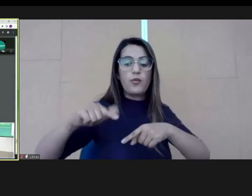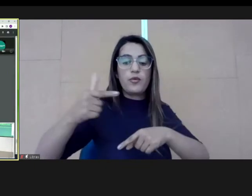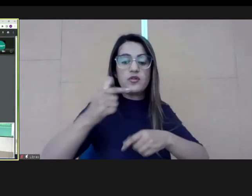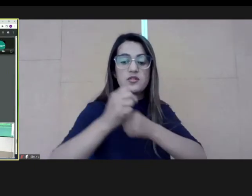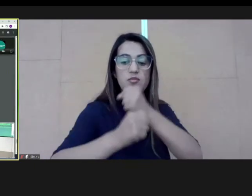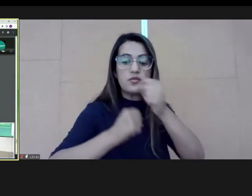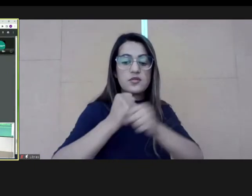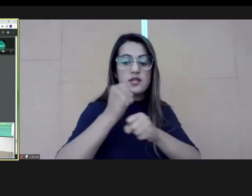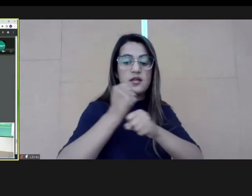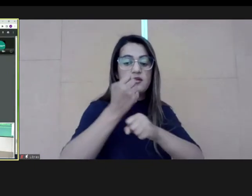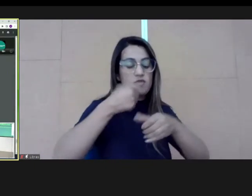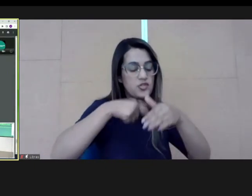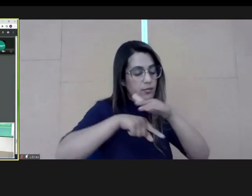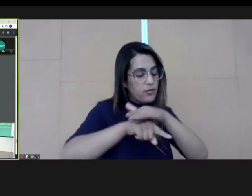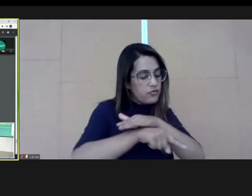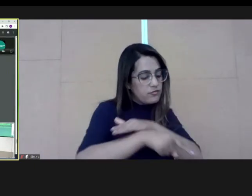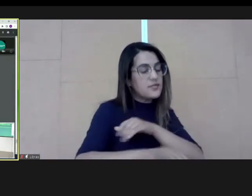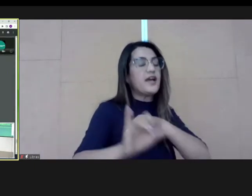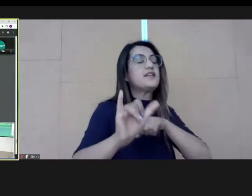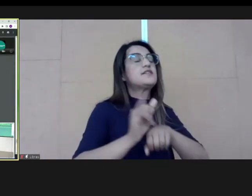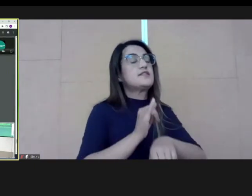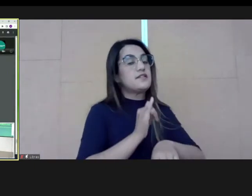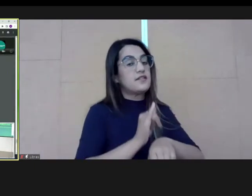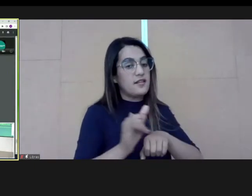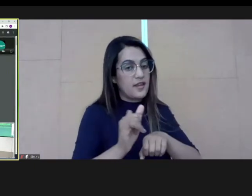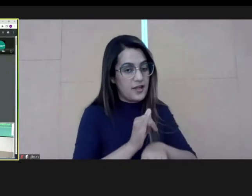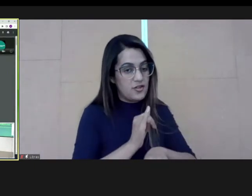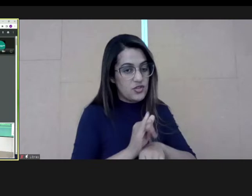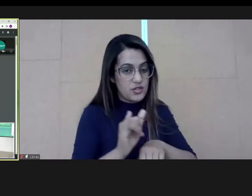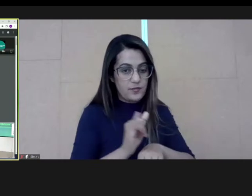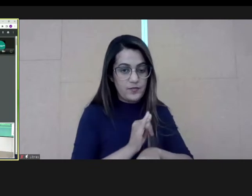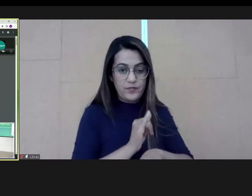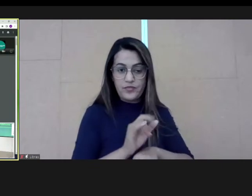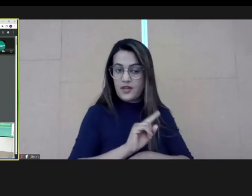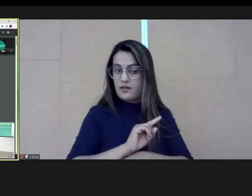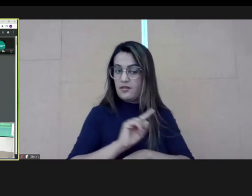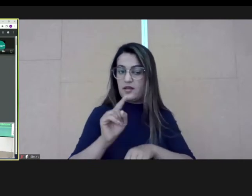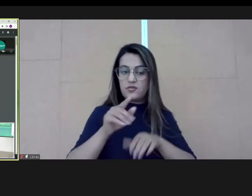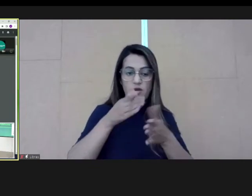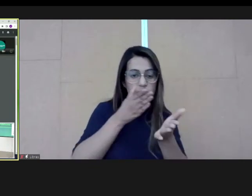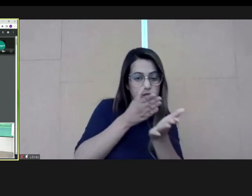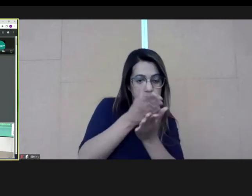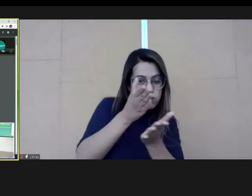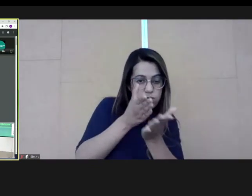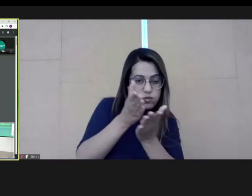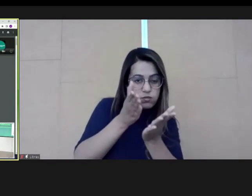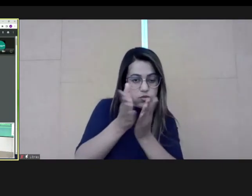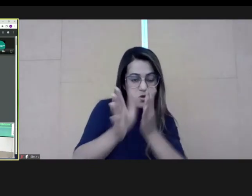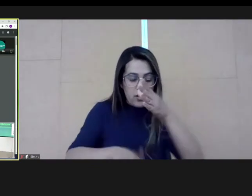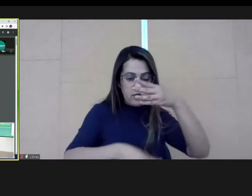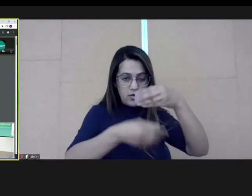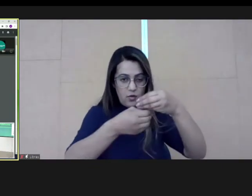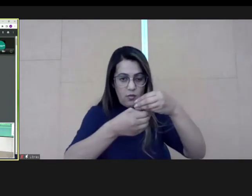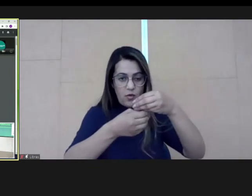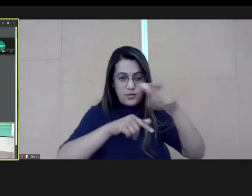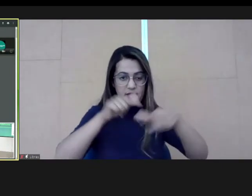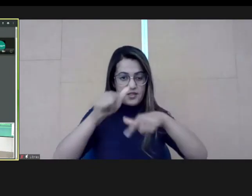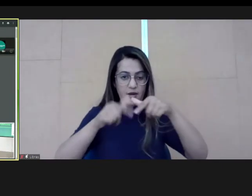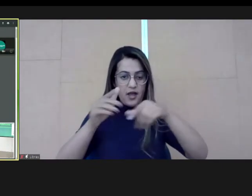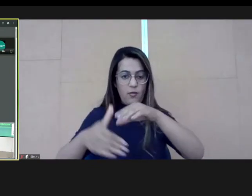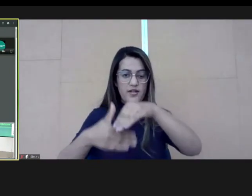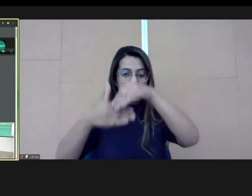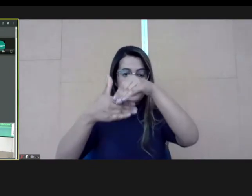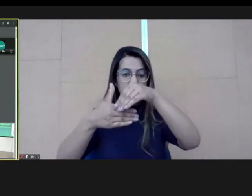challenge to deepen this strategy in the future. So, not